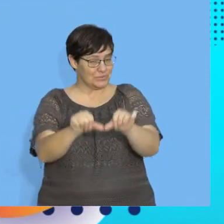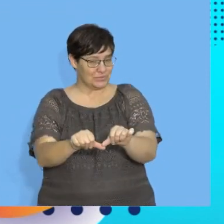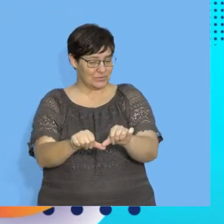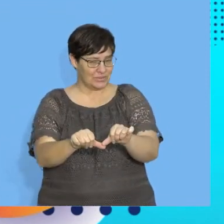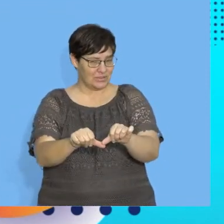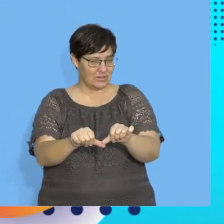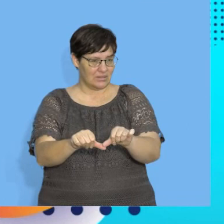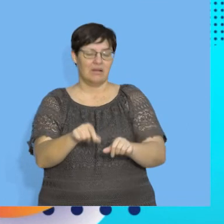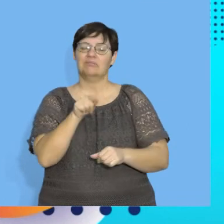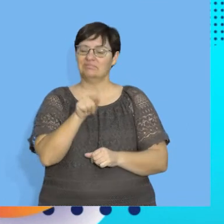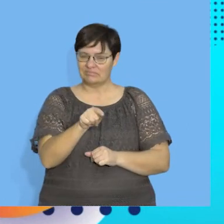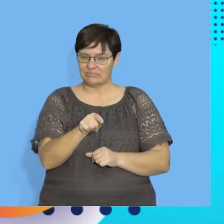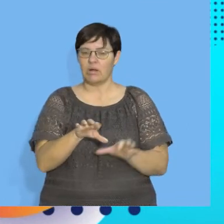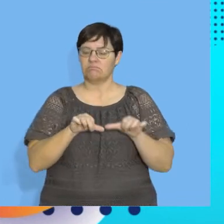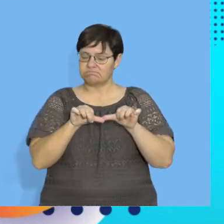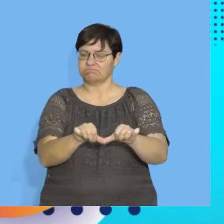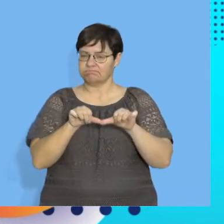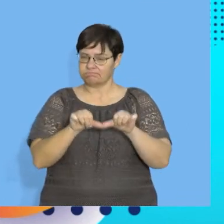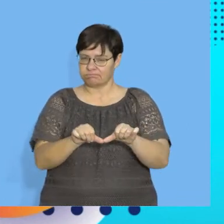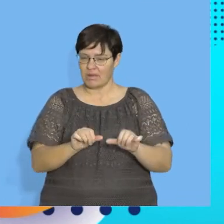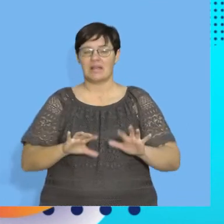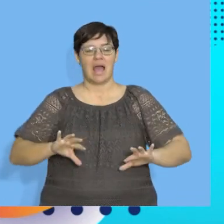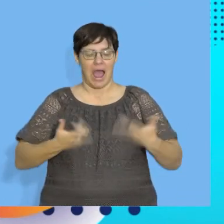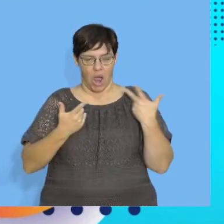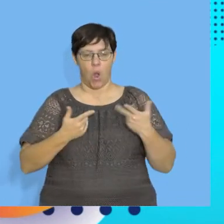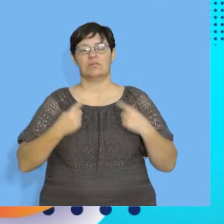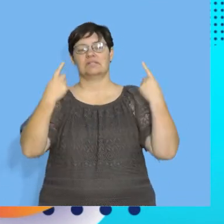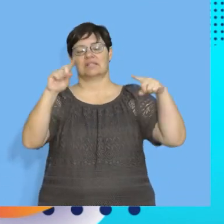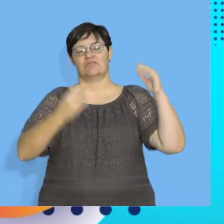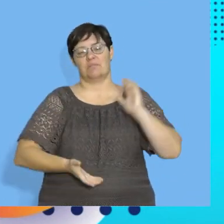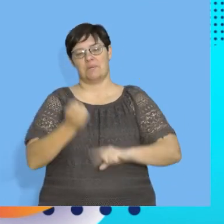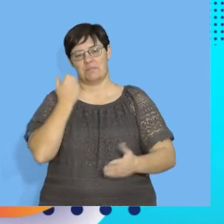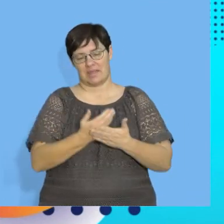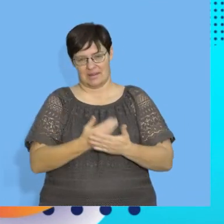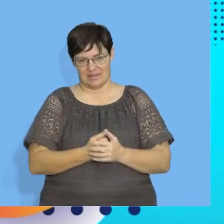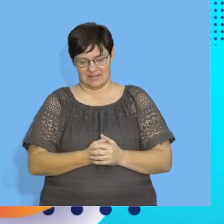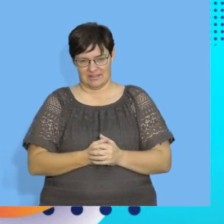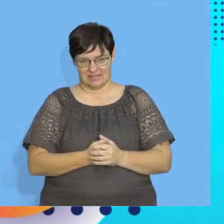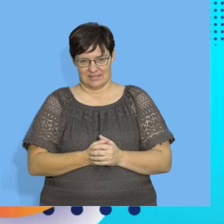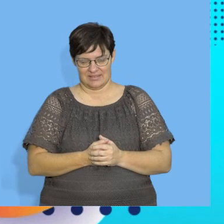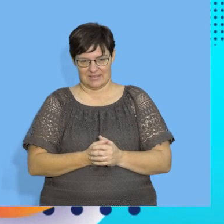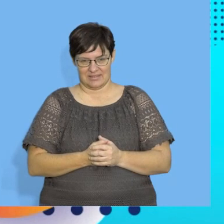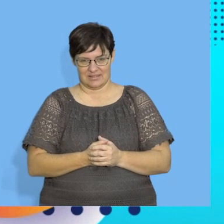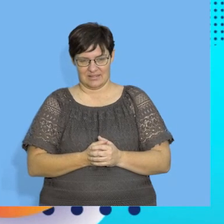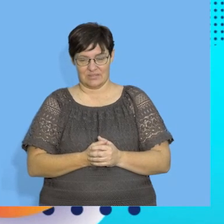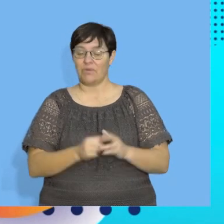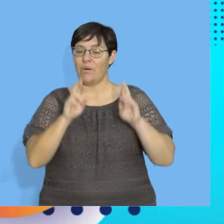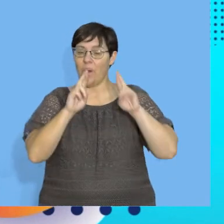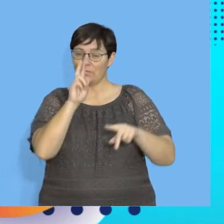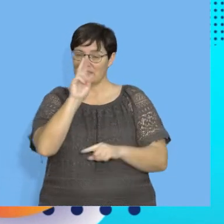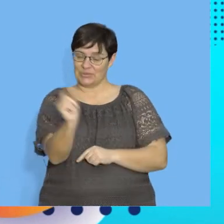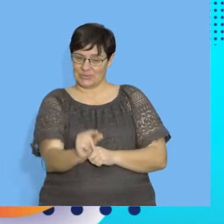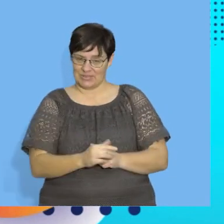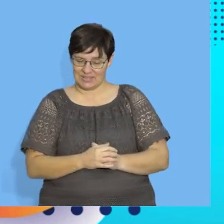If you're continuous and you're on that and you're consistent, that's the only thing that's going to make you successful is studying anything.